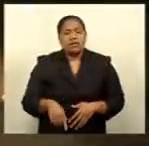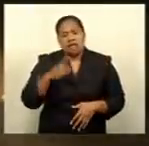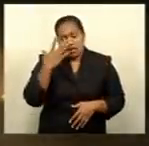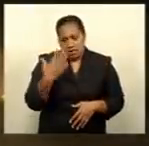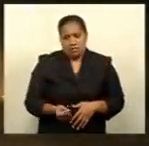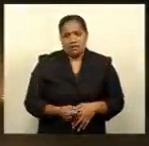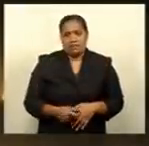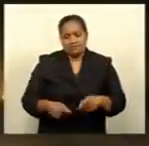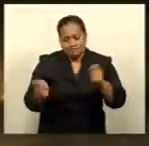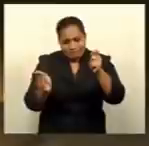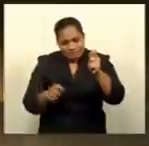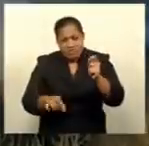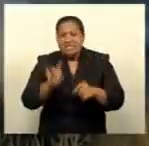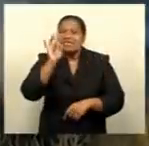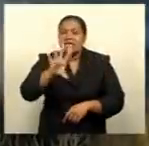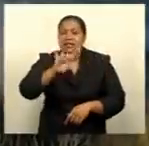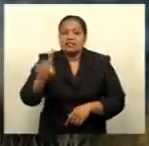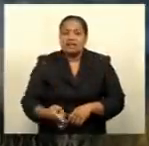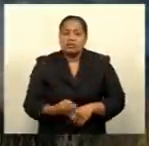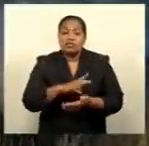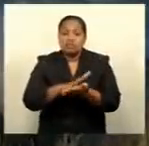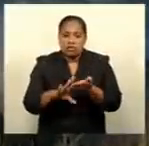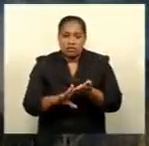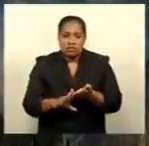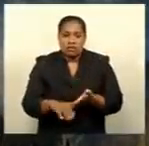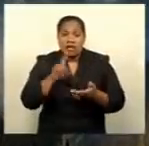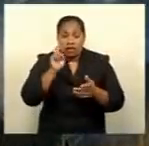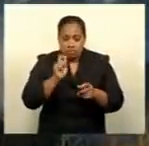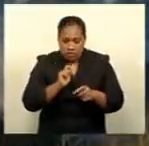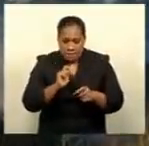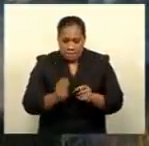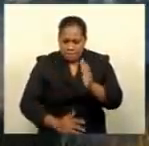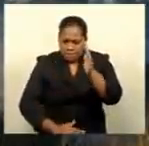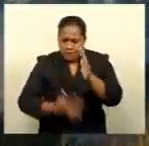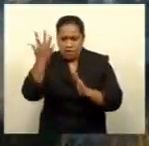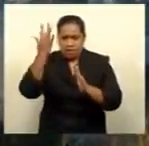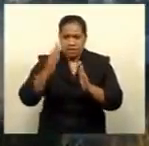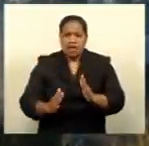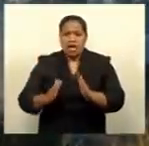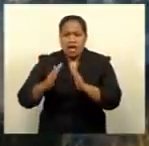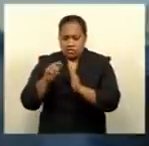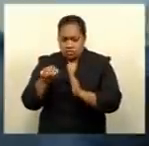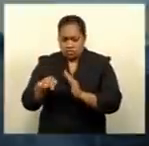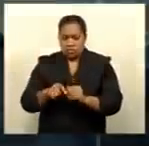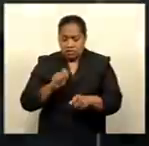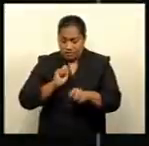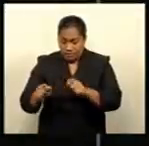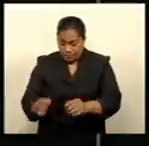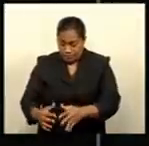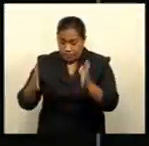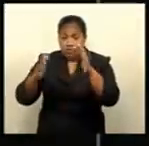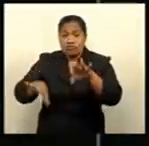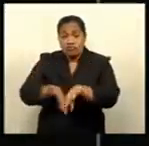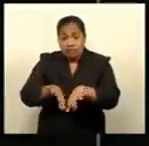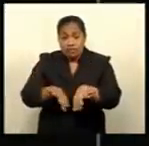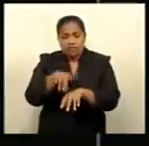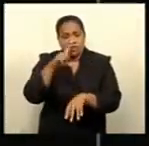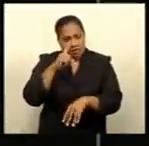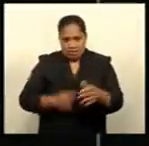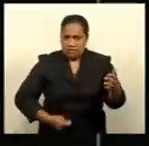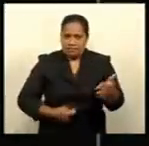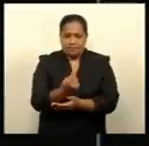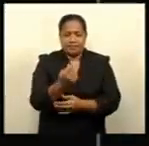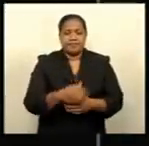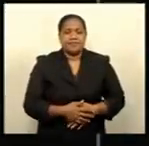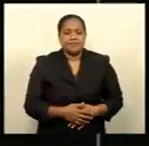applies to anyone who intentionally burns household garbage without a permit. A lay preacher